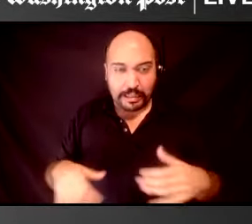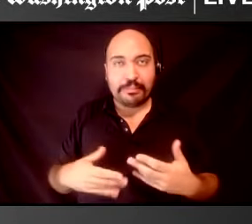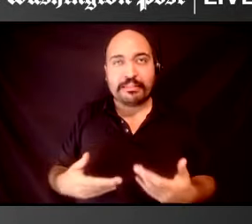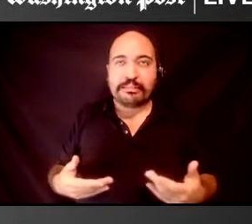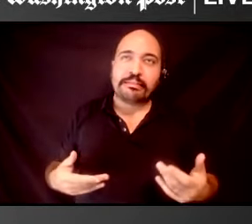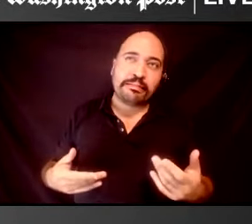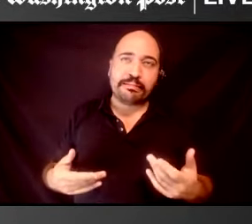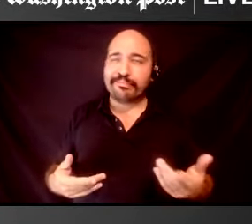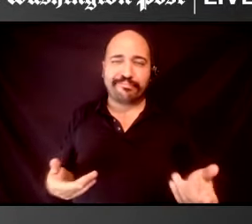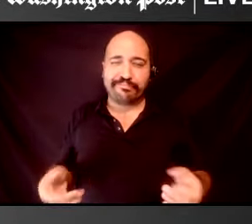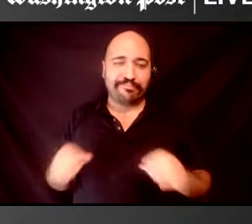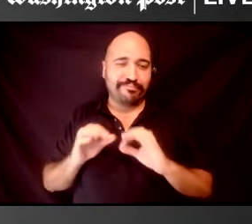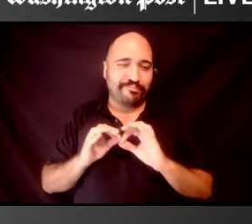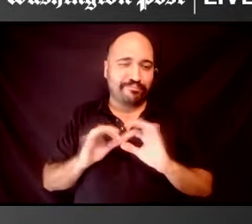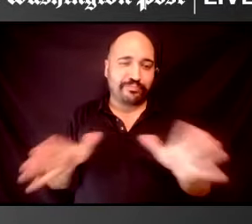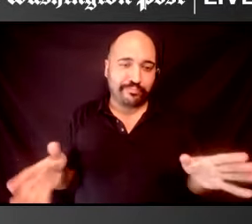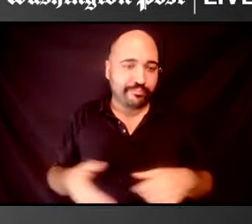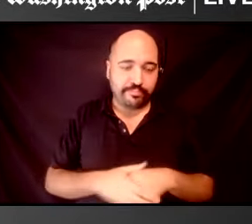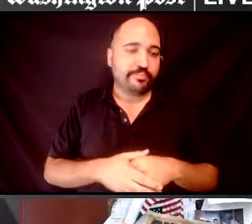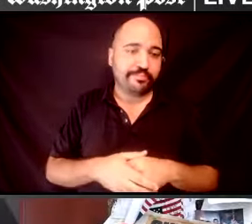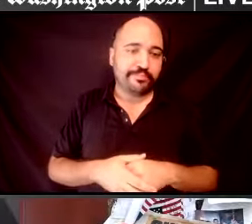pretty non-existent these days.